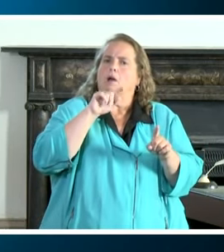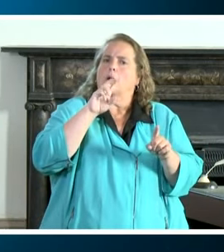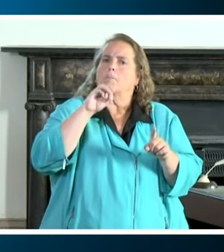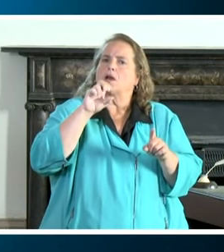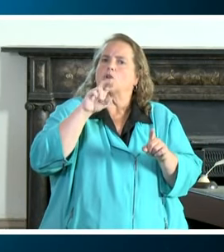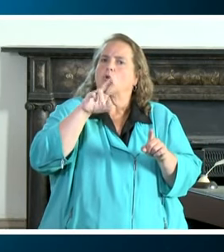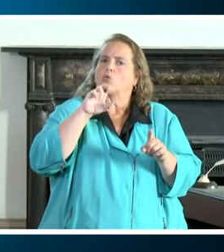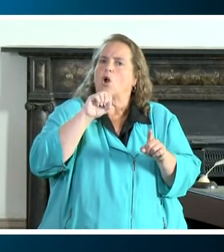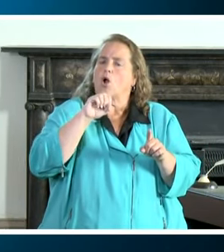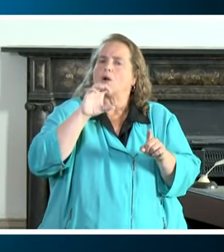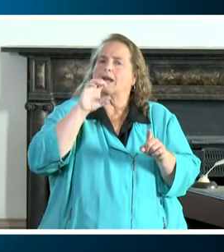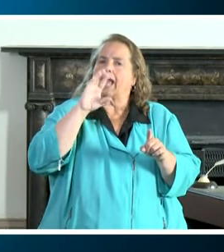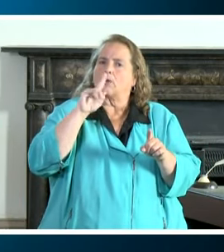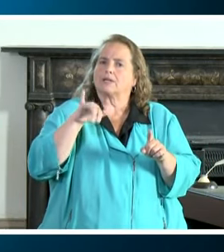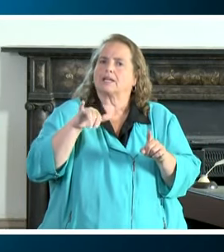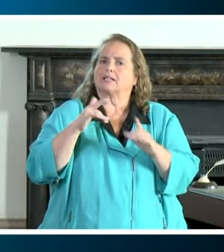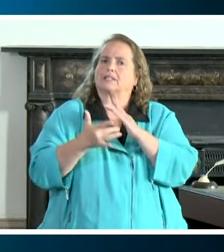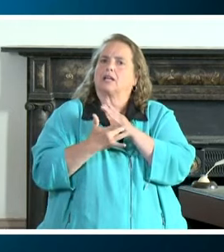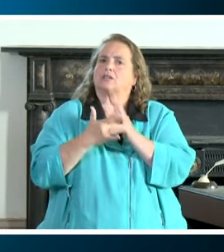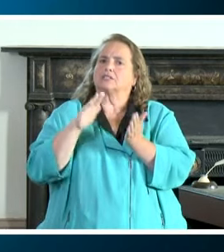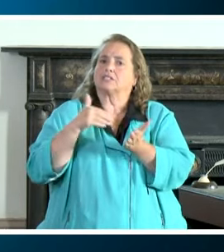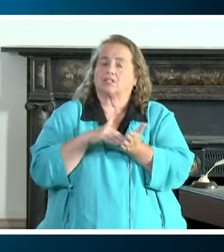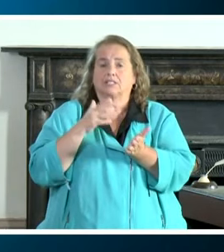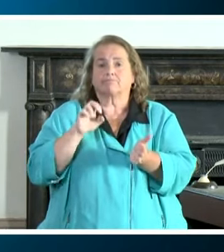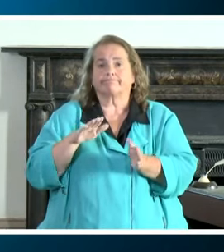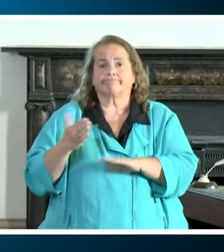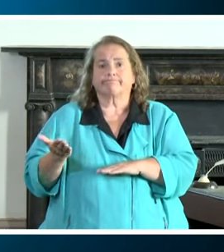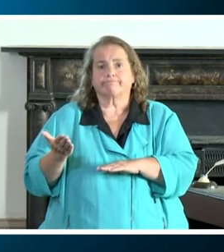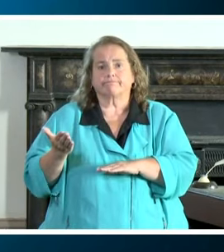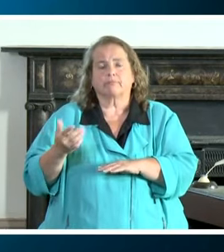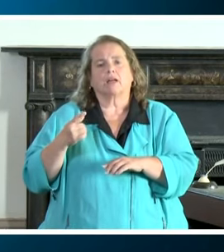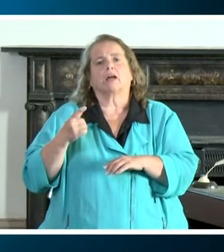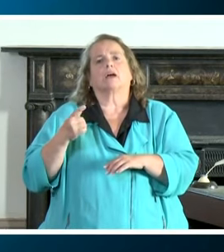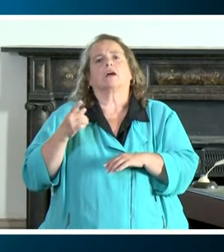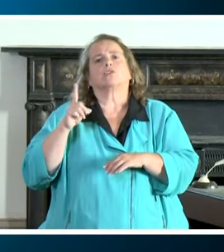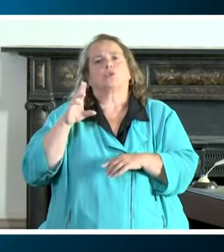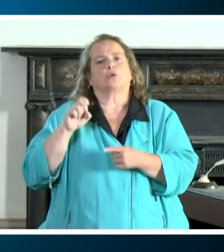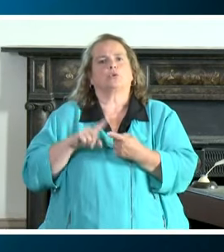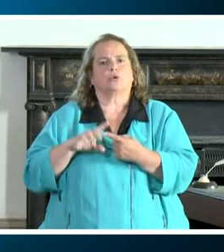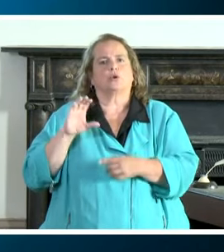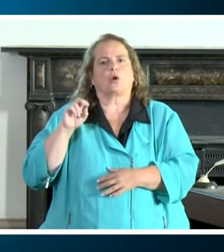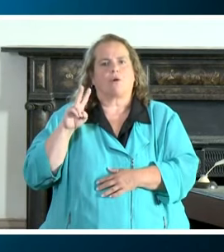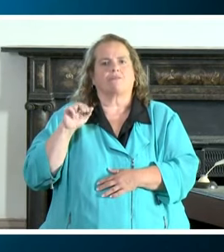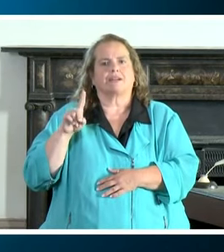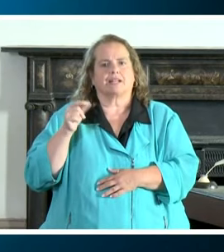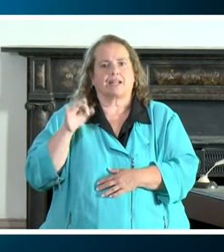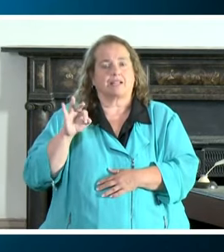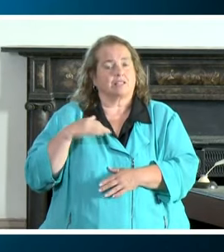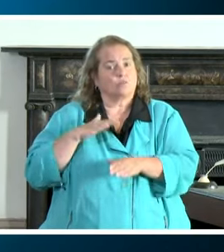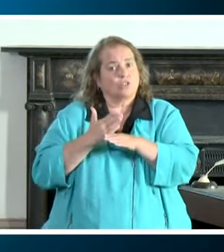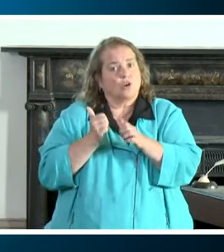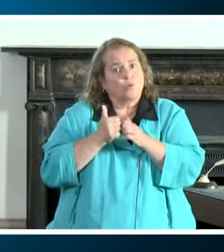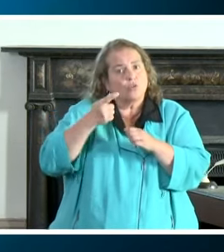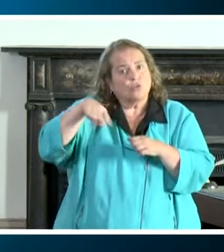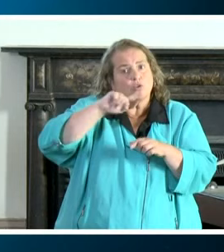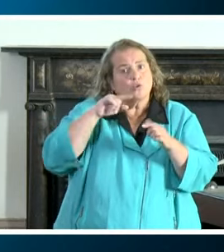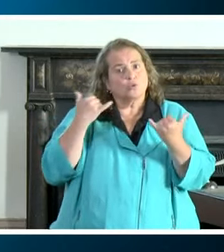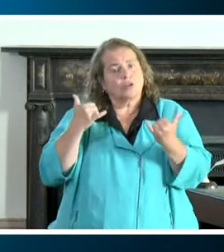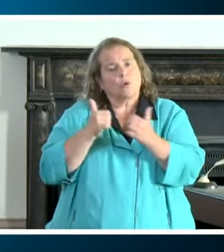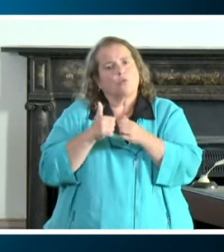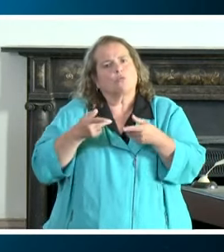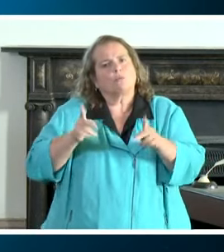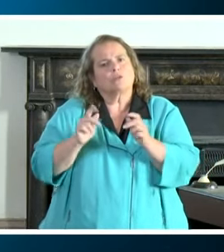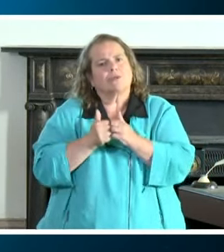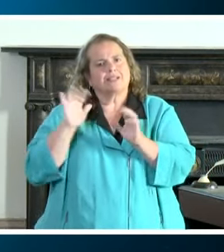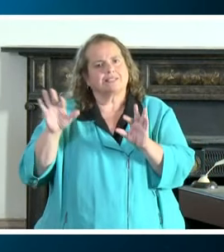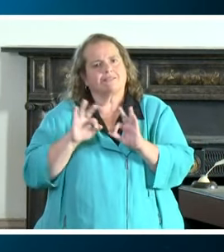Center, and he passed away due to complications from COVID-19. We're sharing this with you today with the permission of his family.